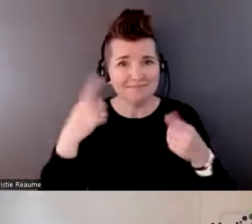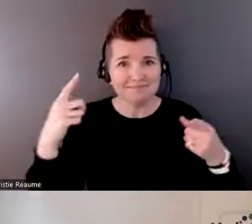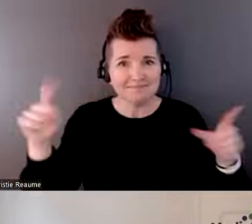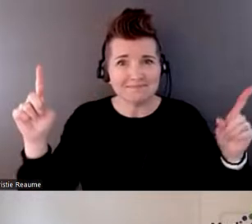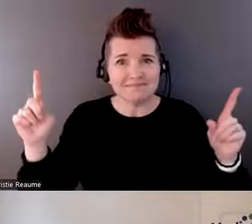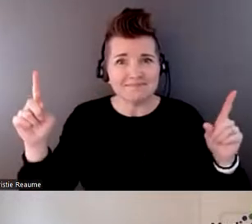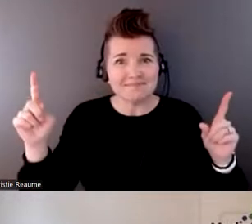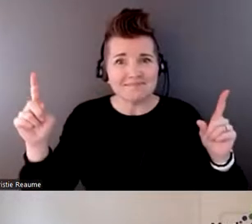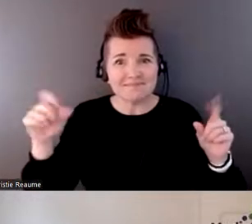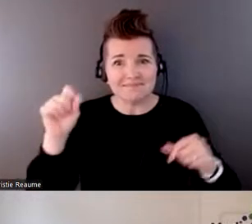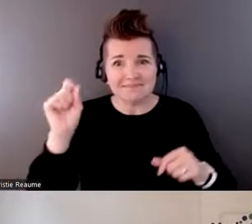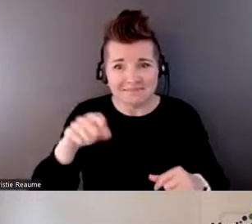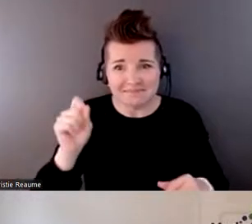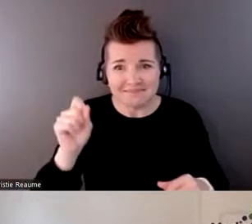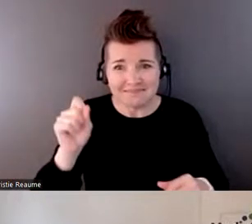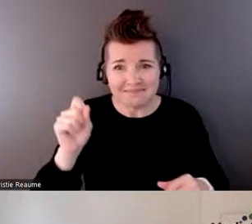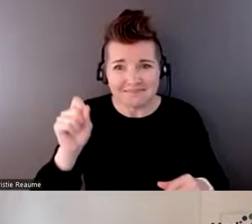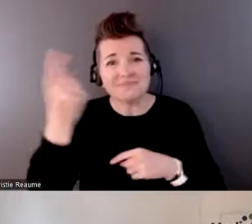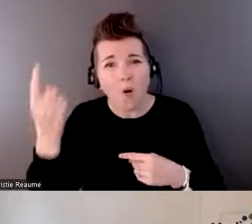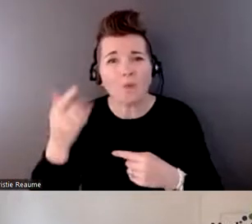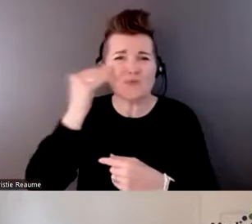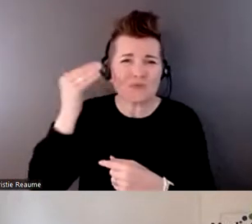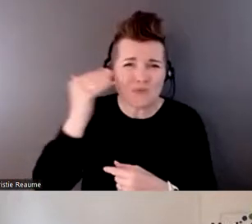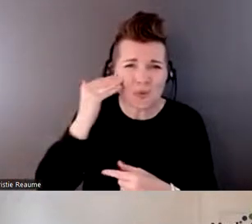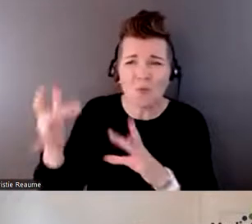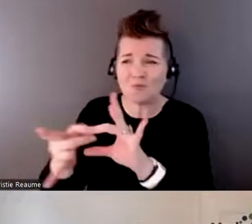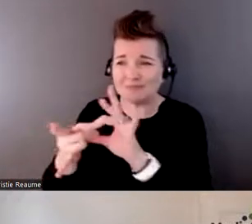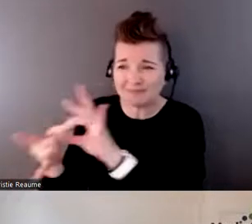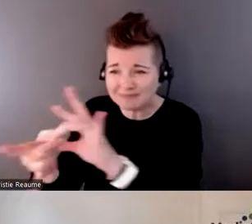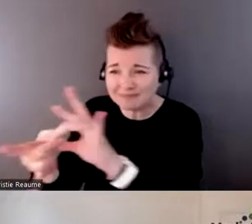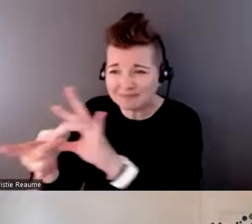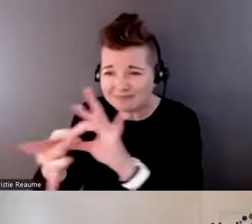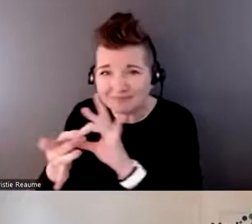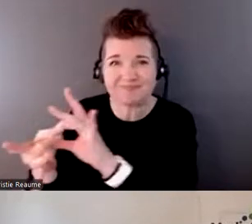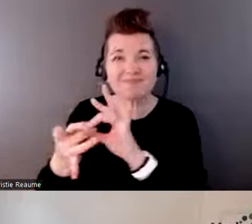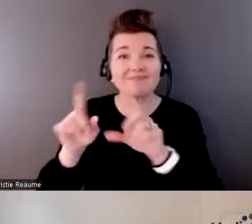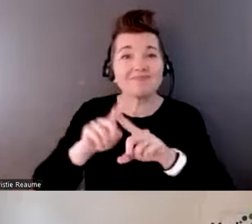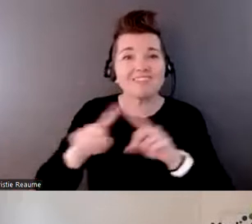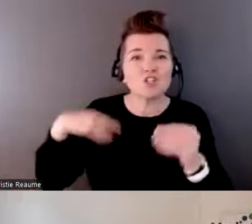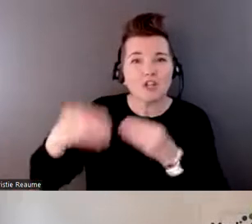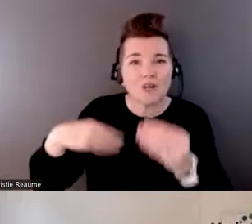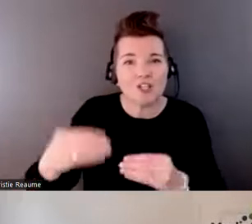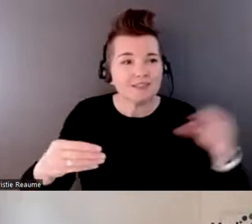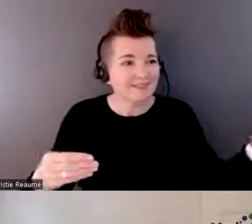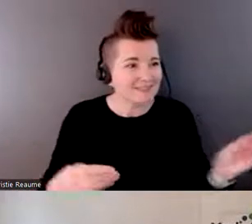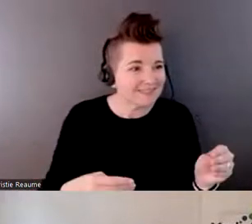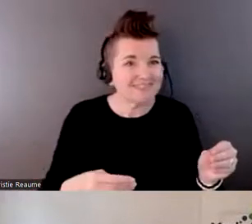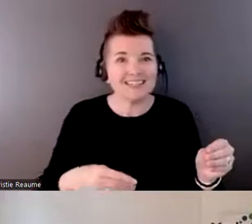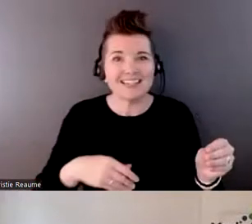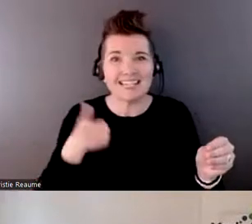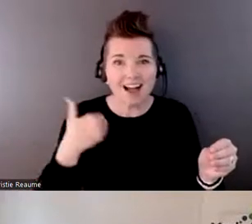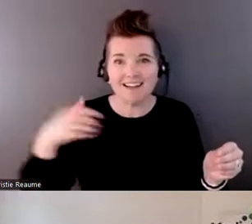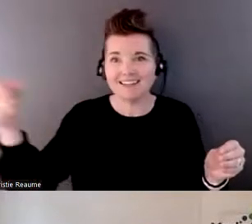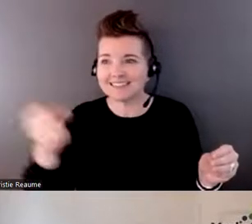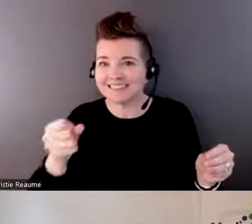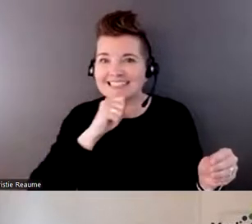building relationship between cohorts and having people from different, you know, generations kind of meet and exchange was great, but really